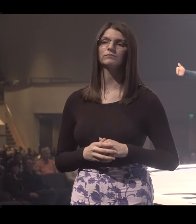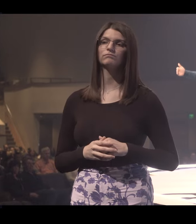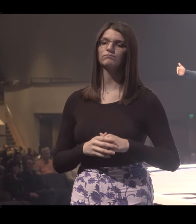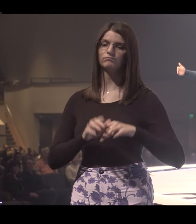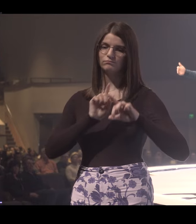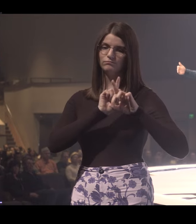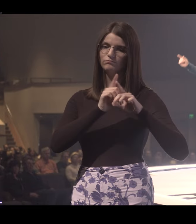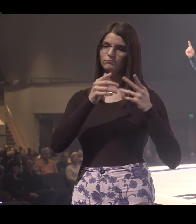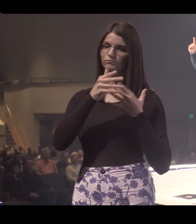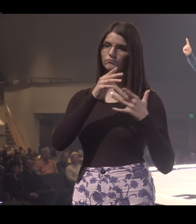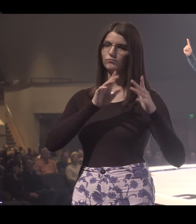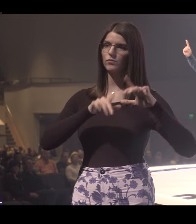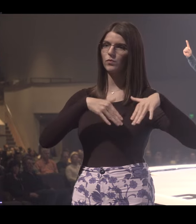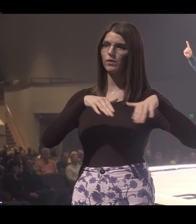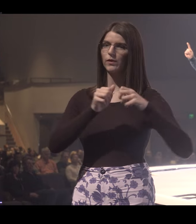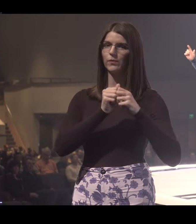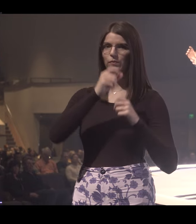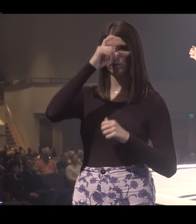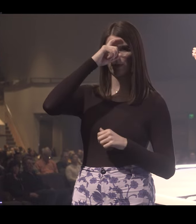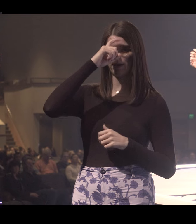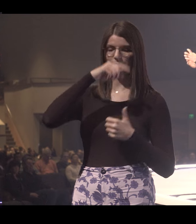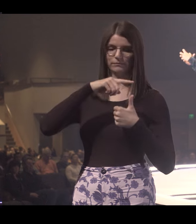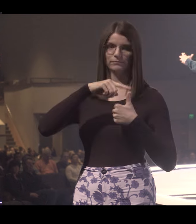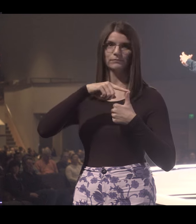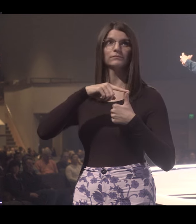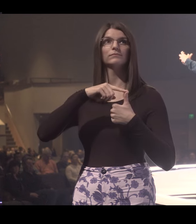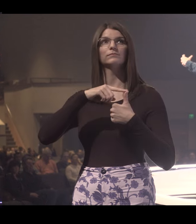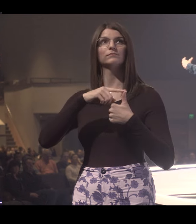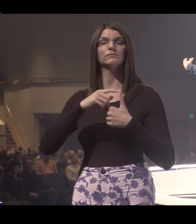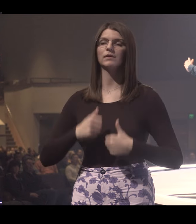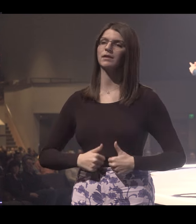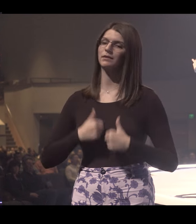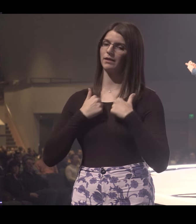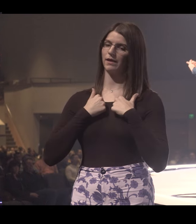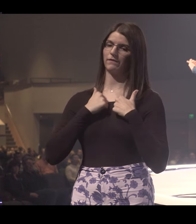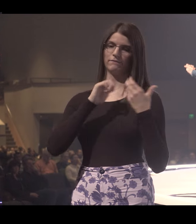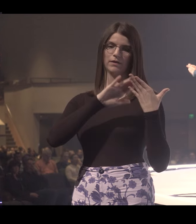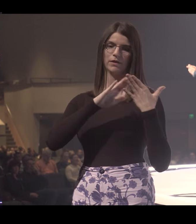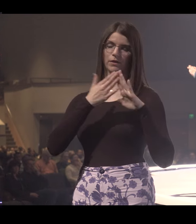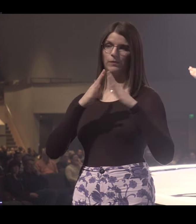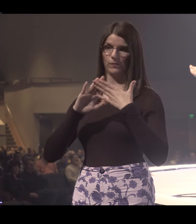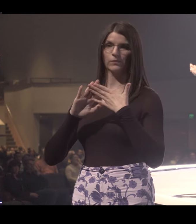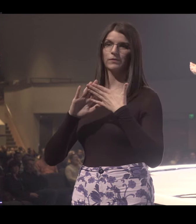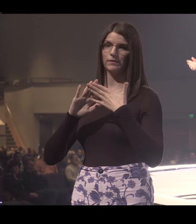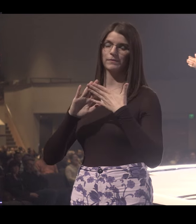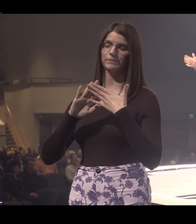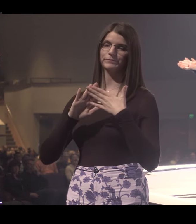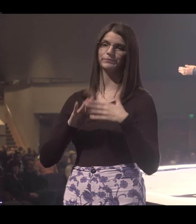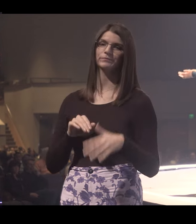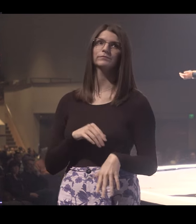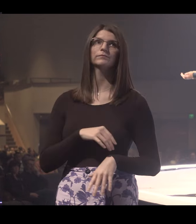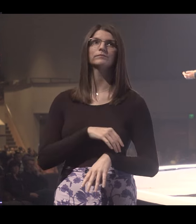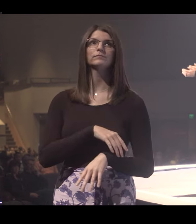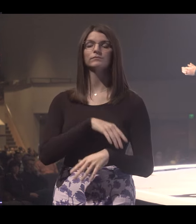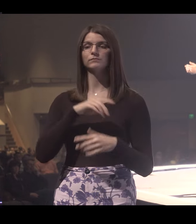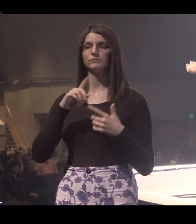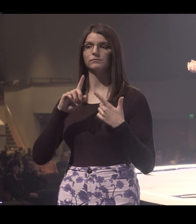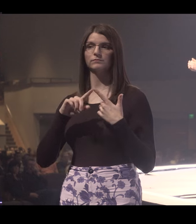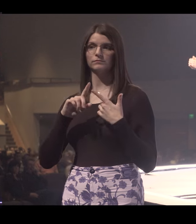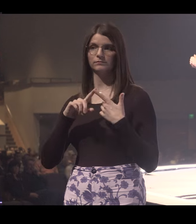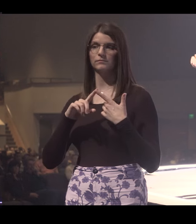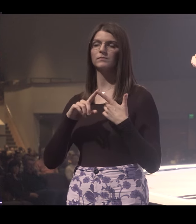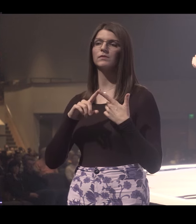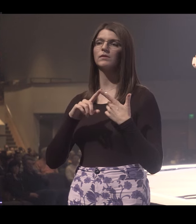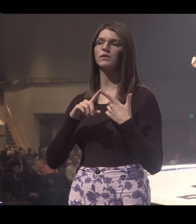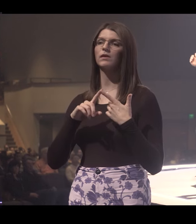Walking with the wise. That's principle number one. We got to do life in community to ever become wise. Now, the second principle